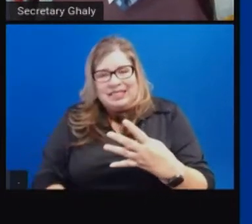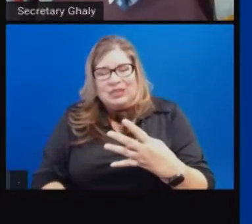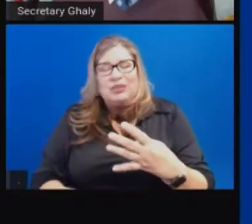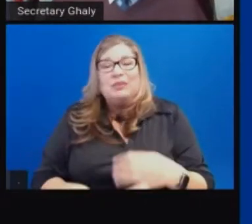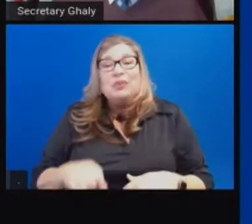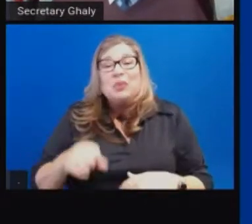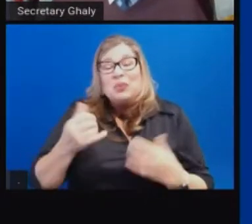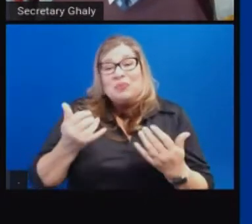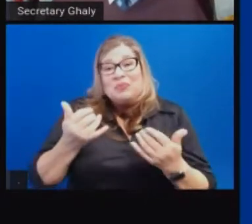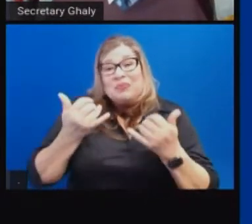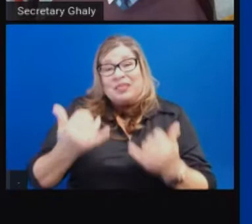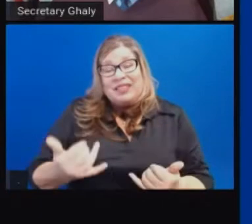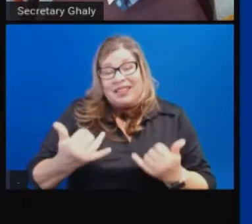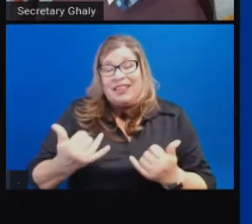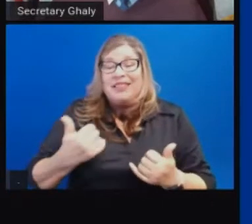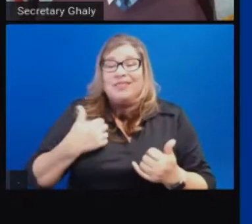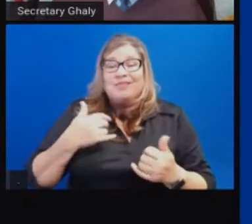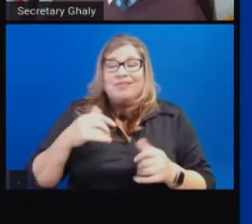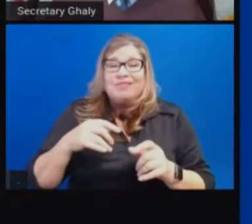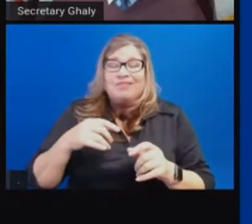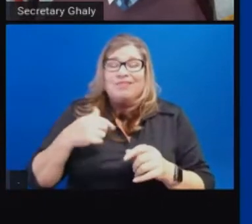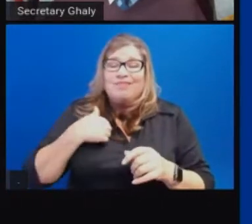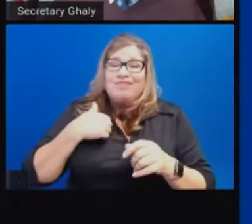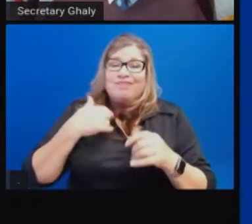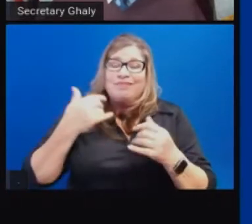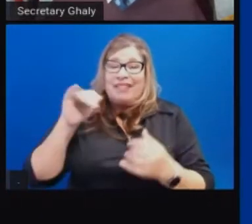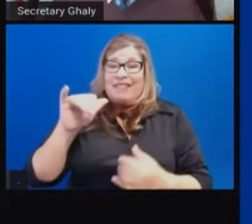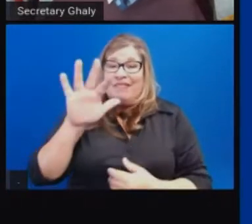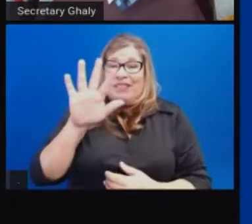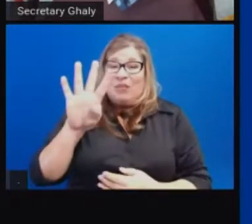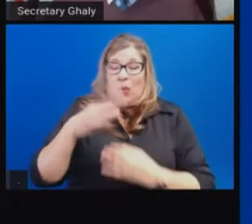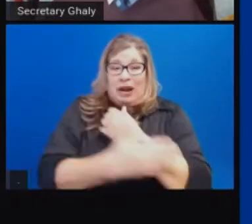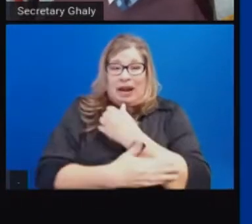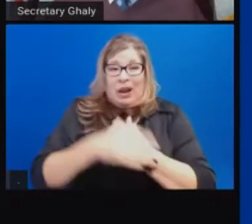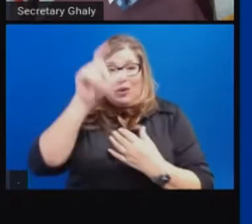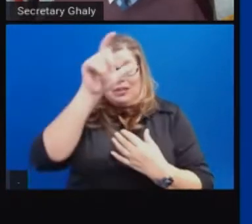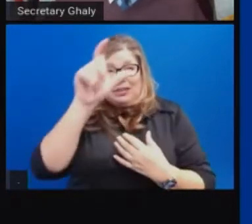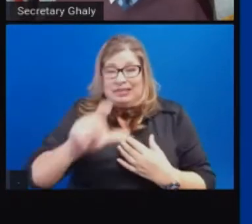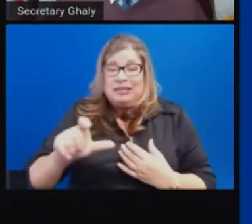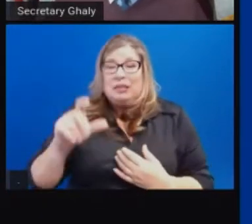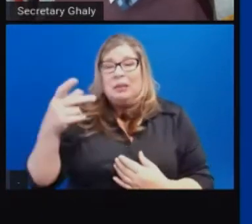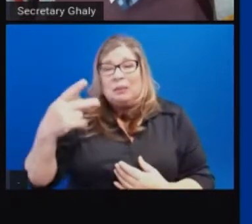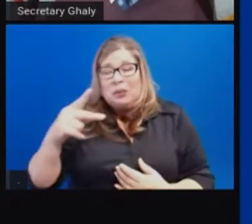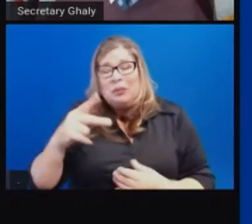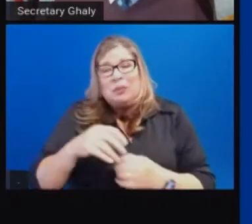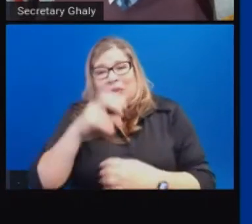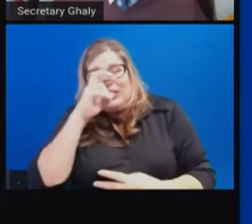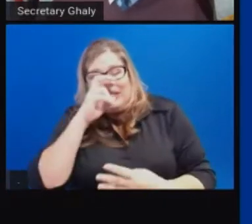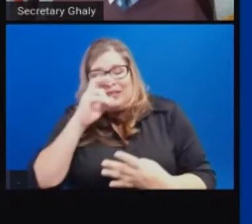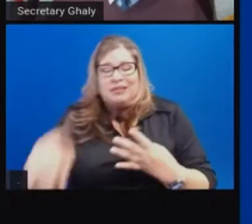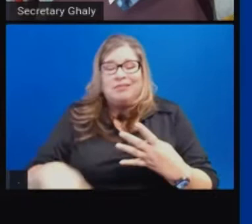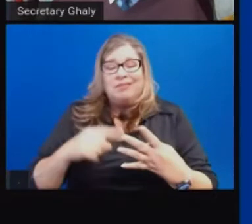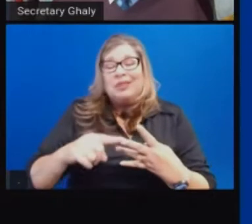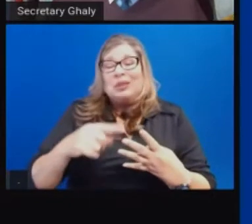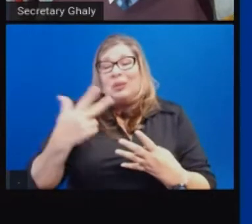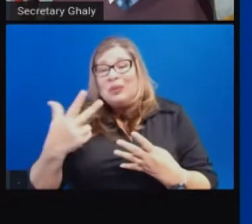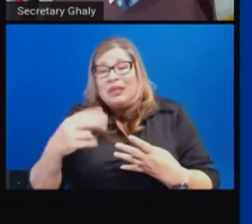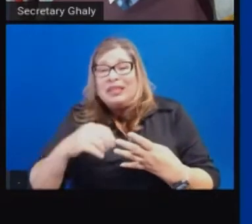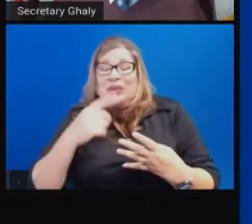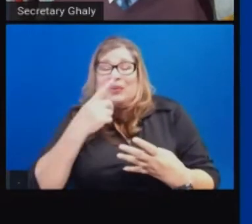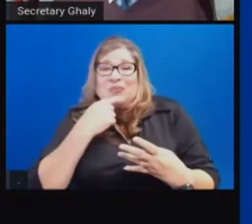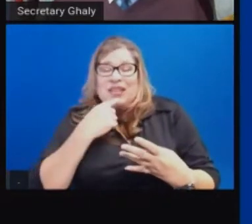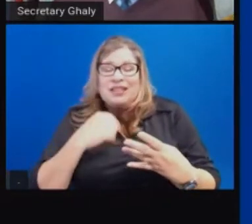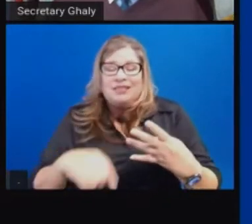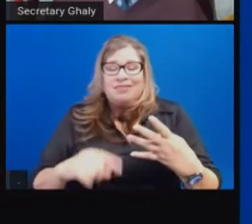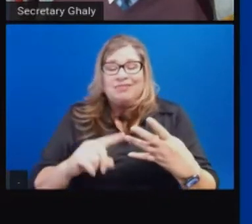as I've indicated, 54 counties are in purple, three in red, one in orange, and zero in yellow. No counties